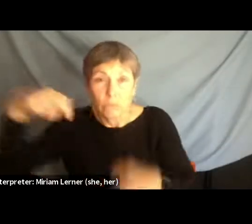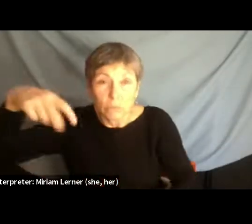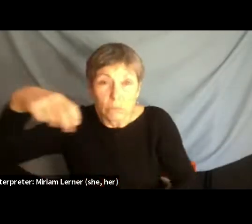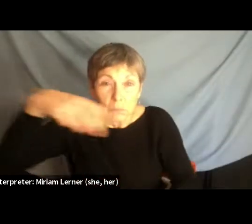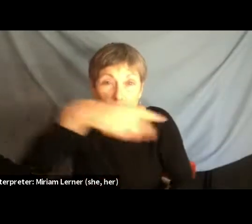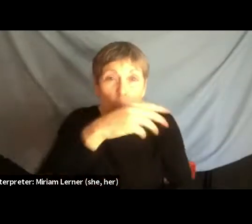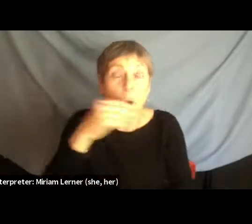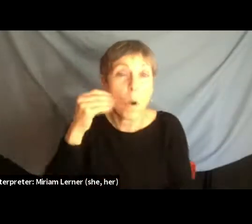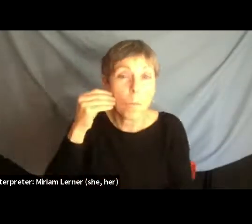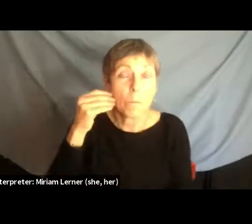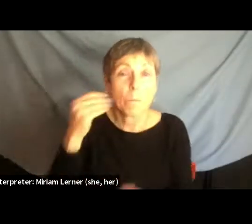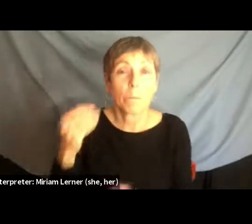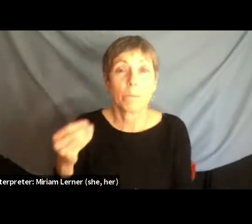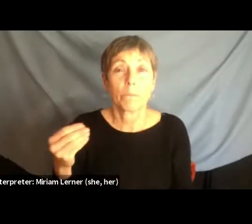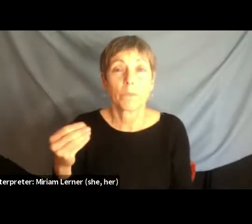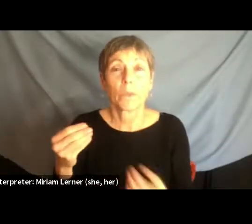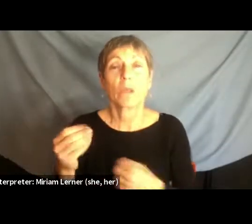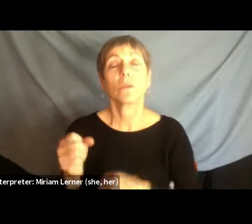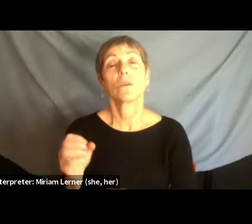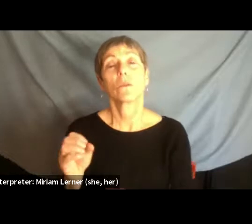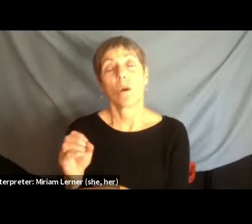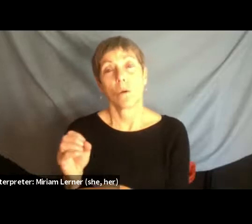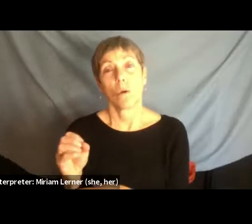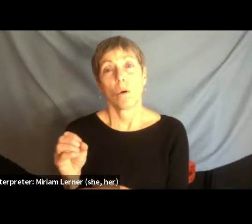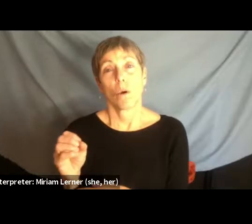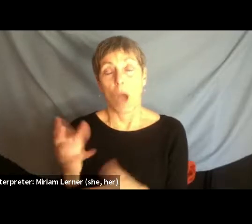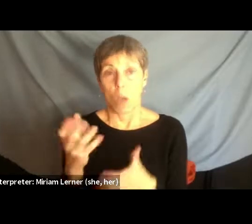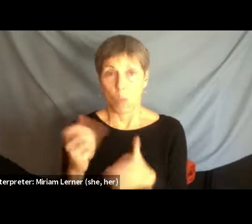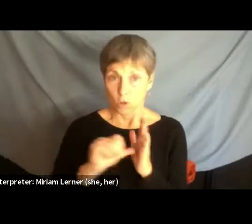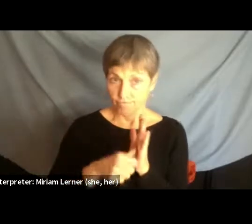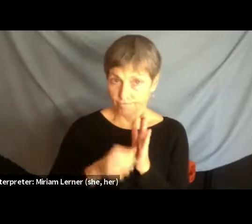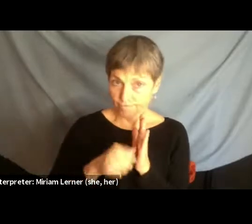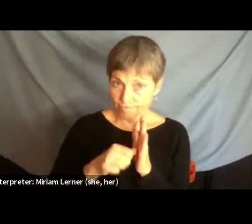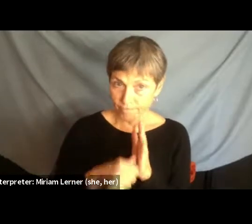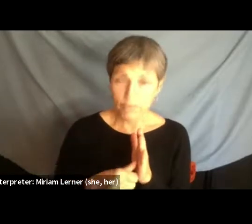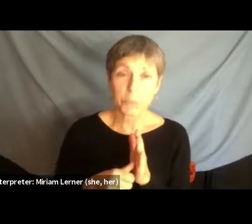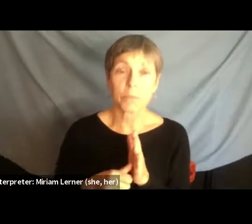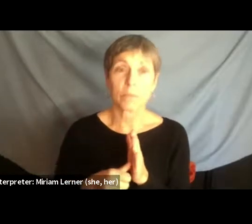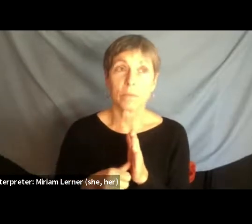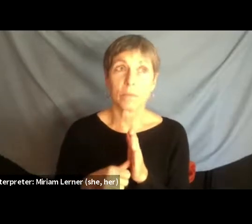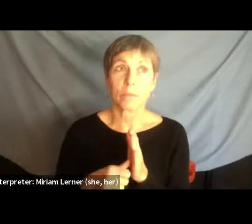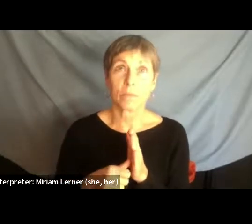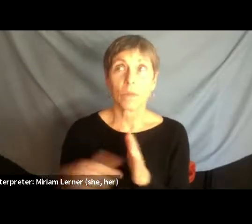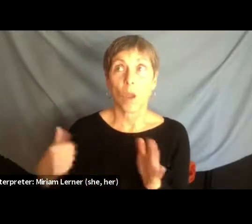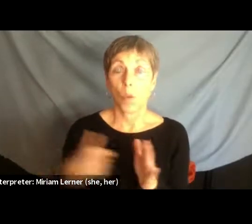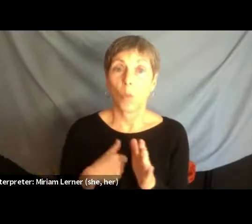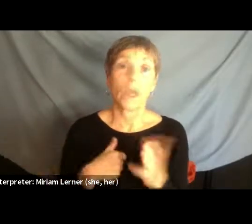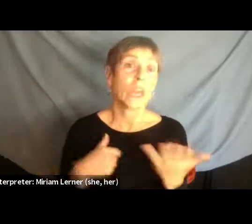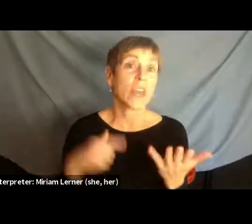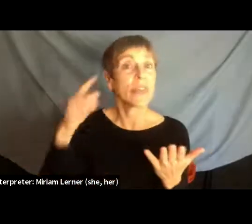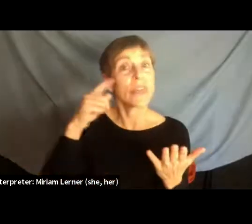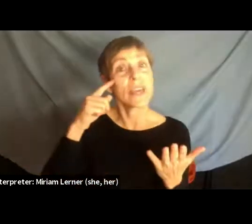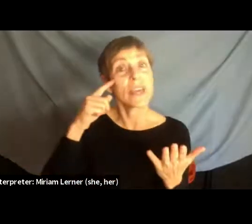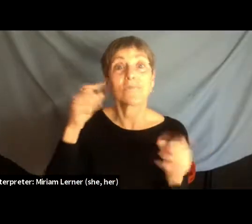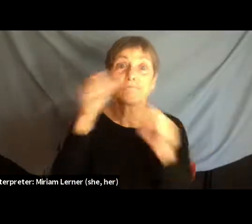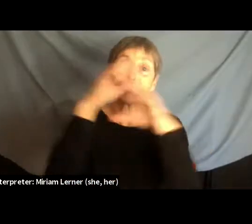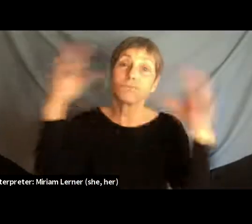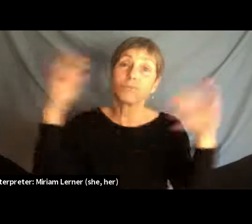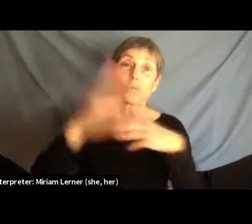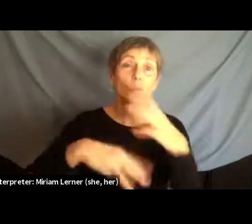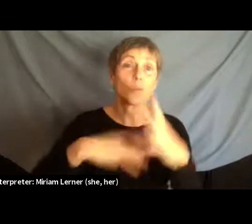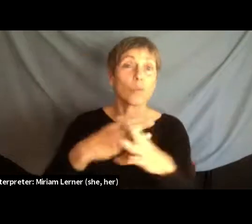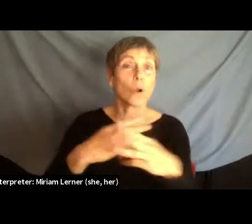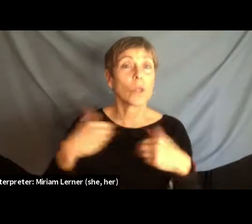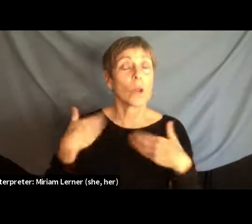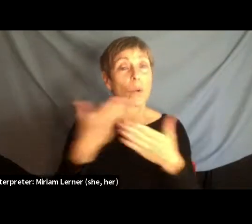I want to highlight here that despite the notion of a borderless world impacted by